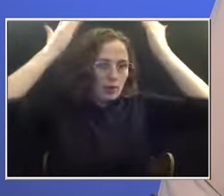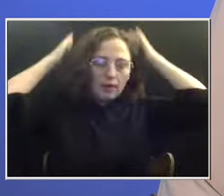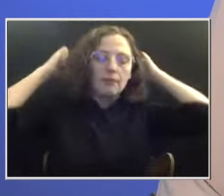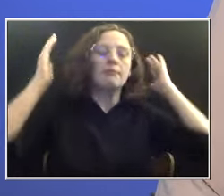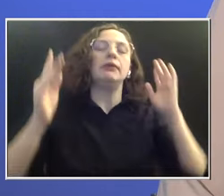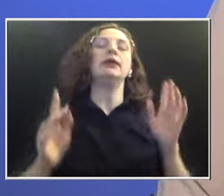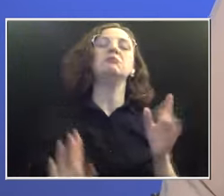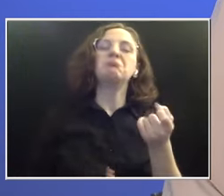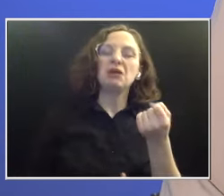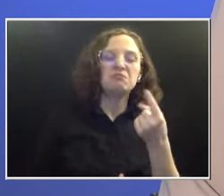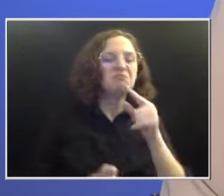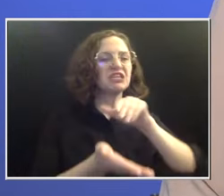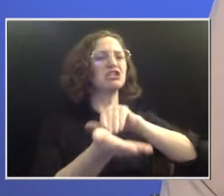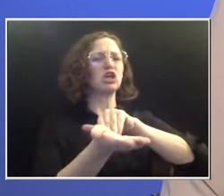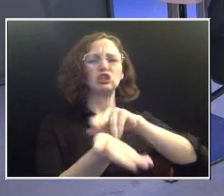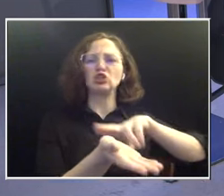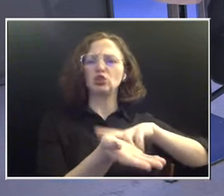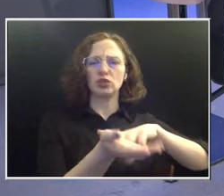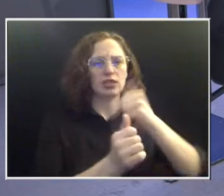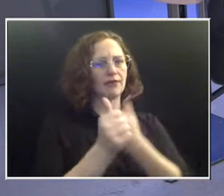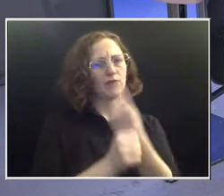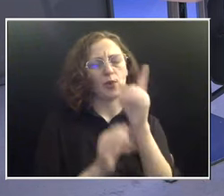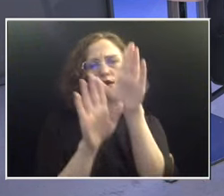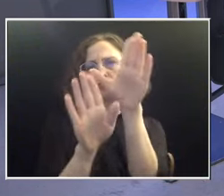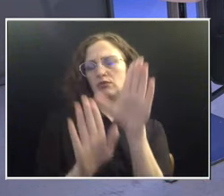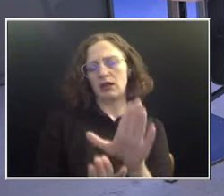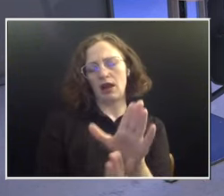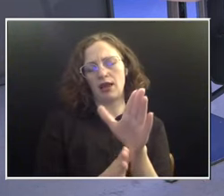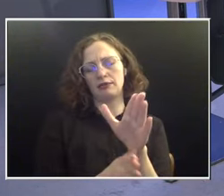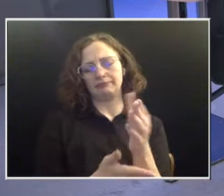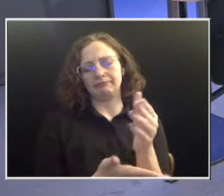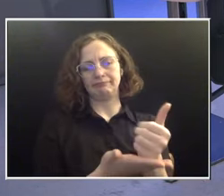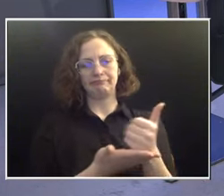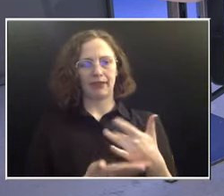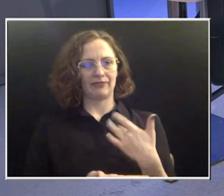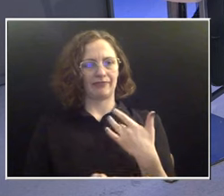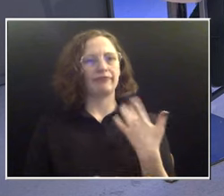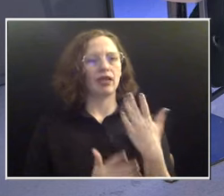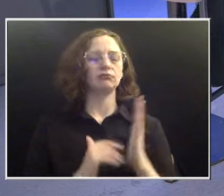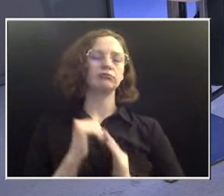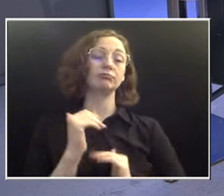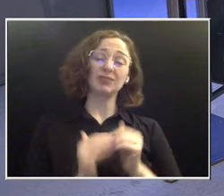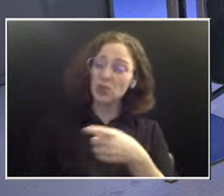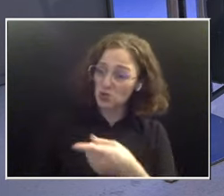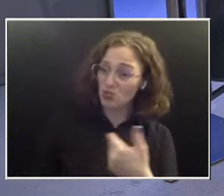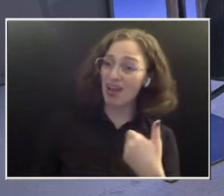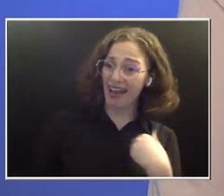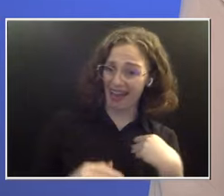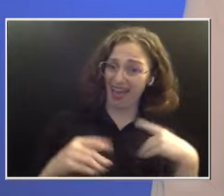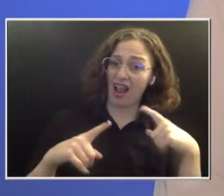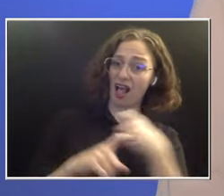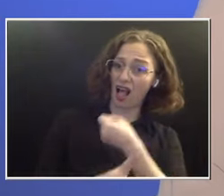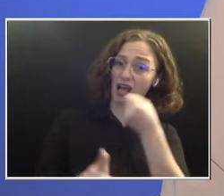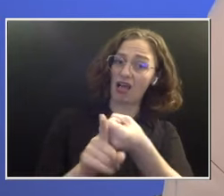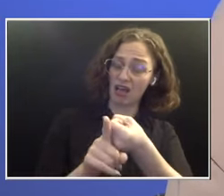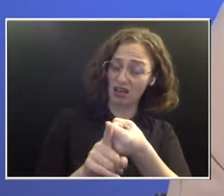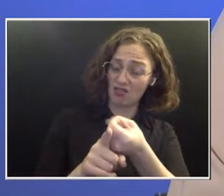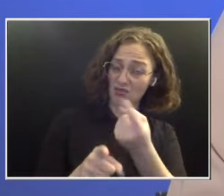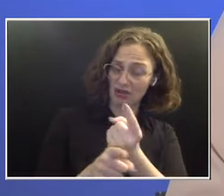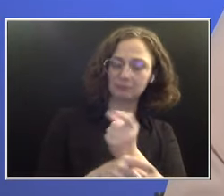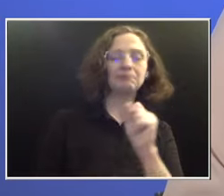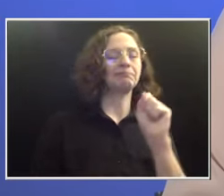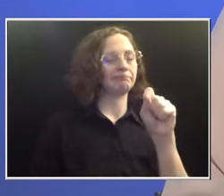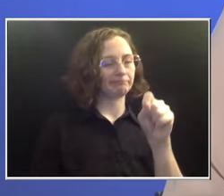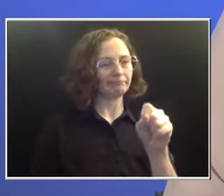making me feel so comfortable. But you did have a complication. Is that what I understand? Put you back in the hospital? Yep. What happened? Yep. About three weeks after my surgery,